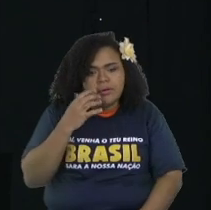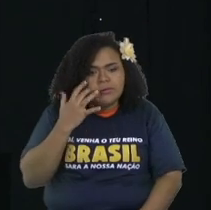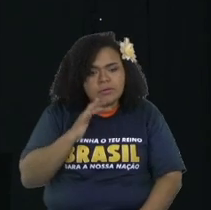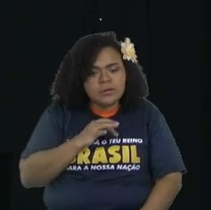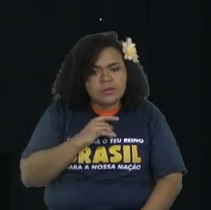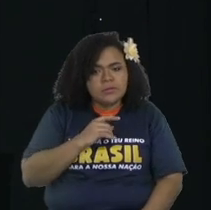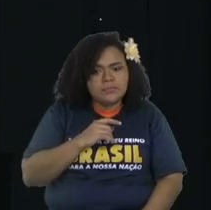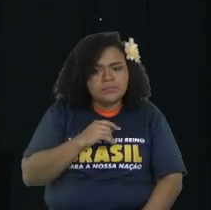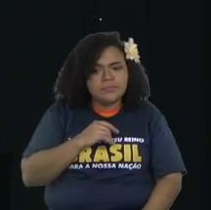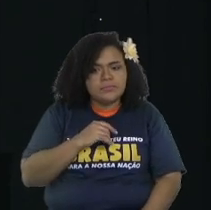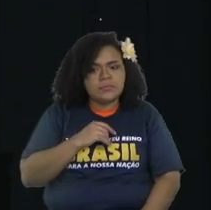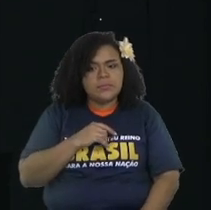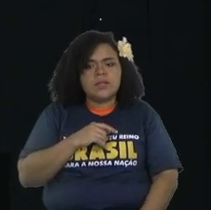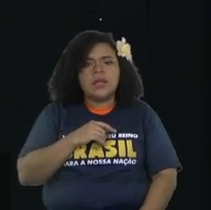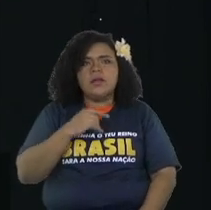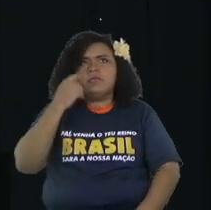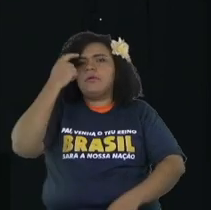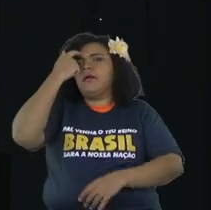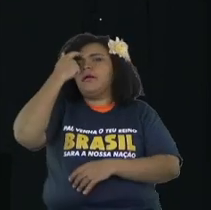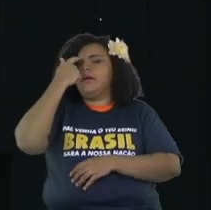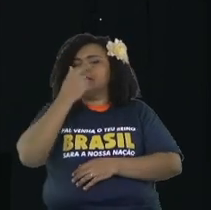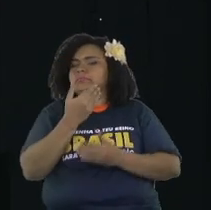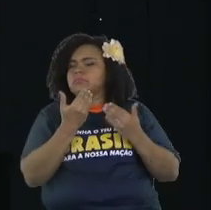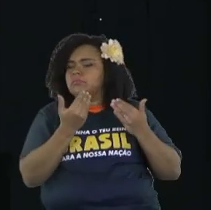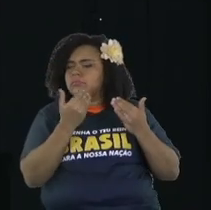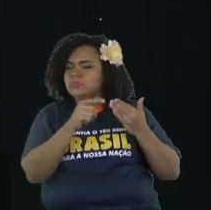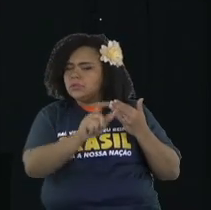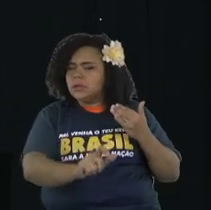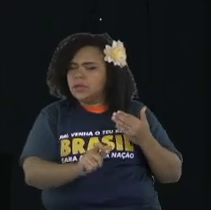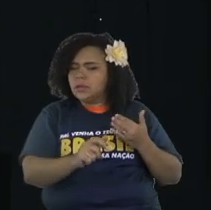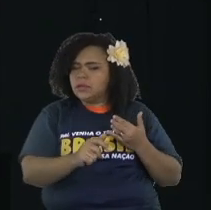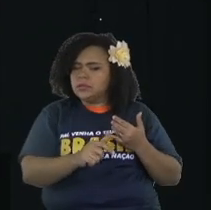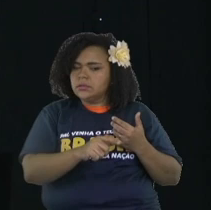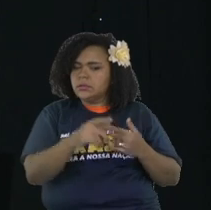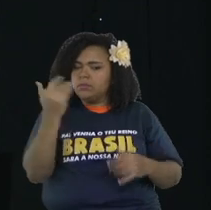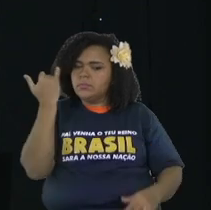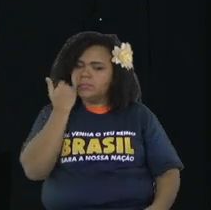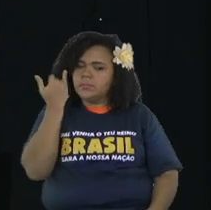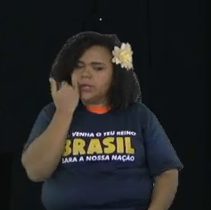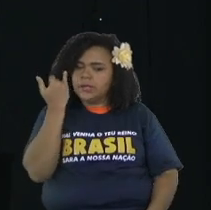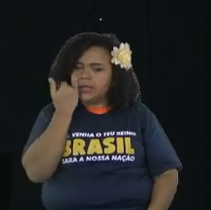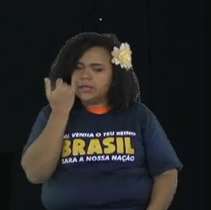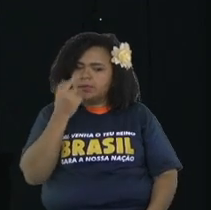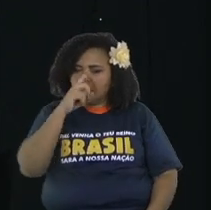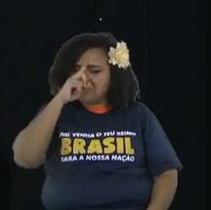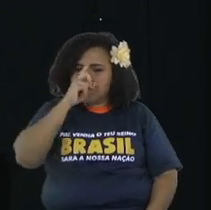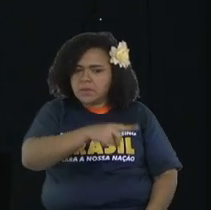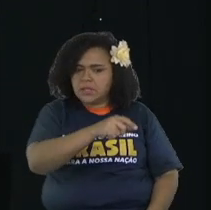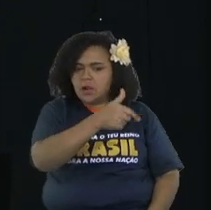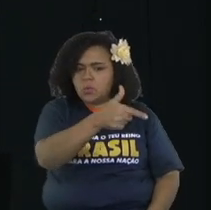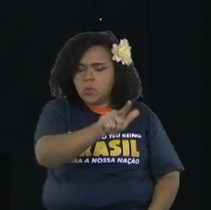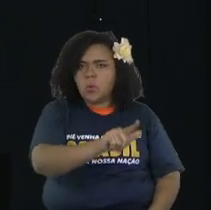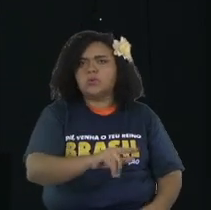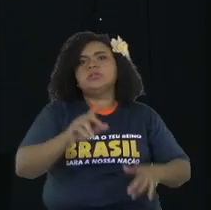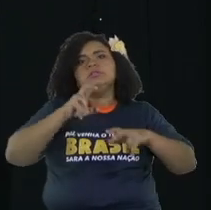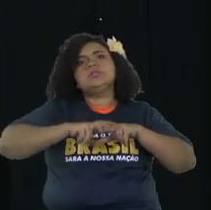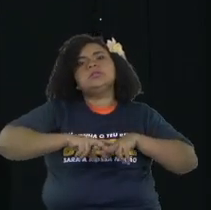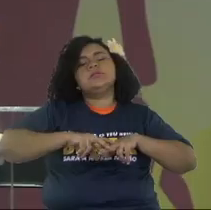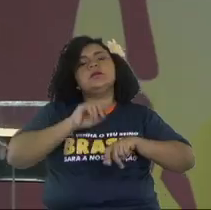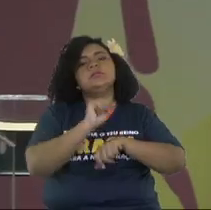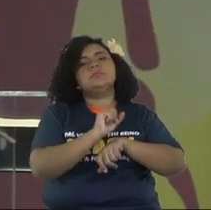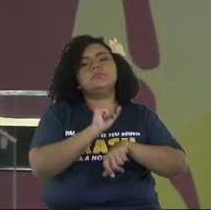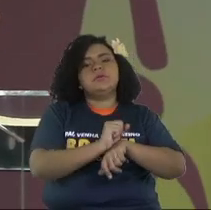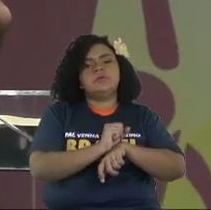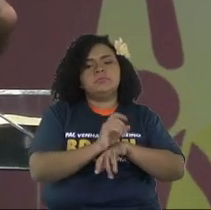supposed to be the boss and said hey you cut here cut there know what I'm saying it has something to do with